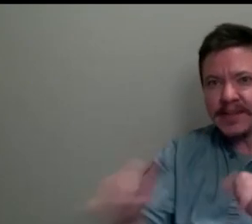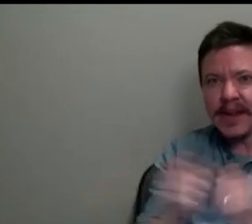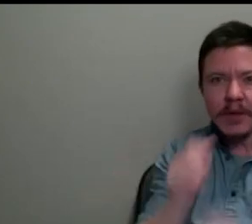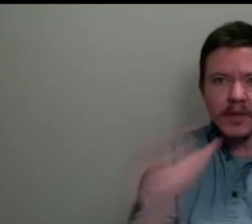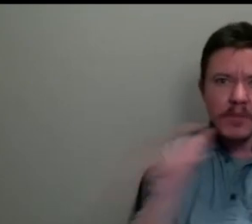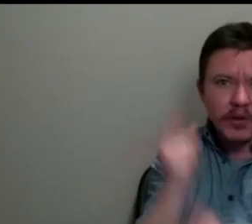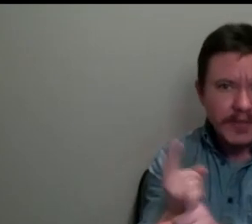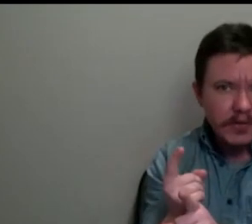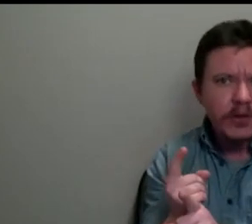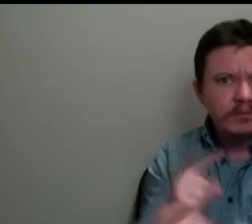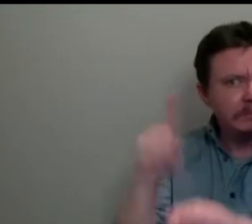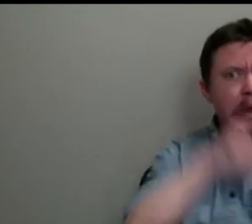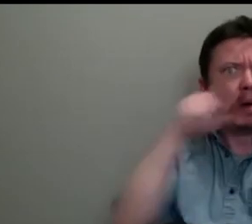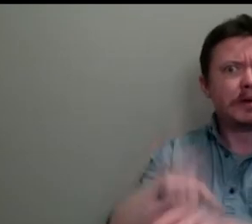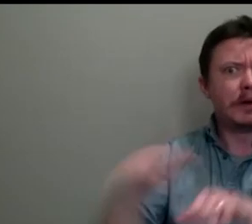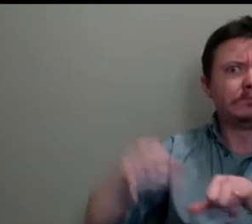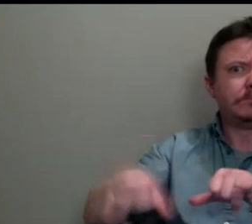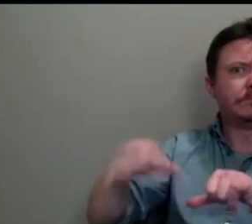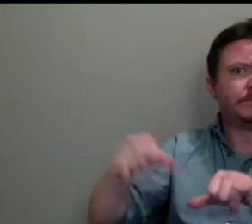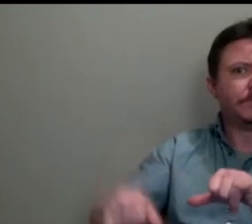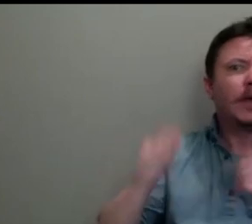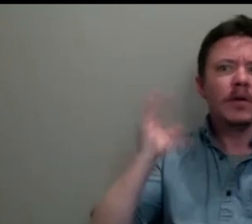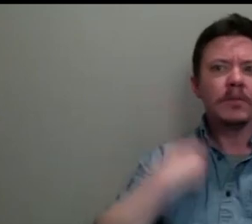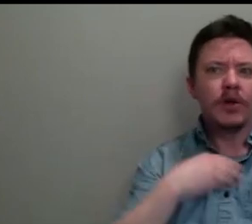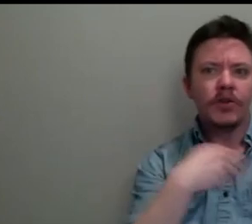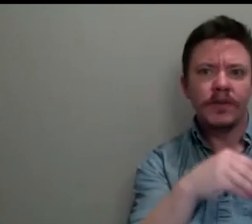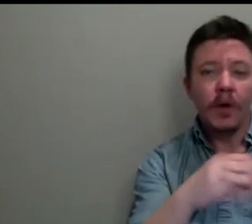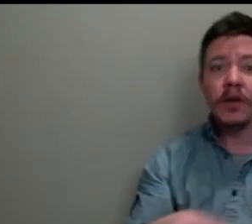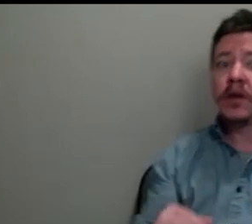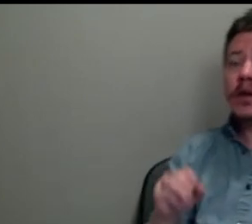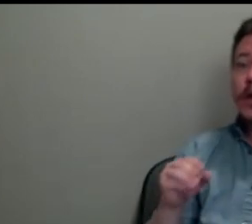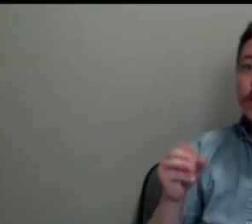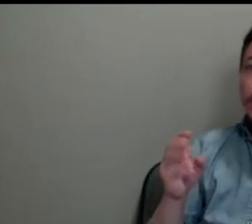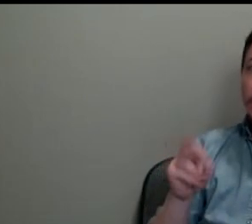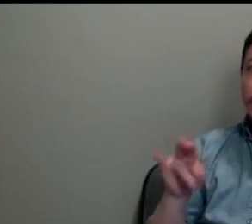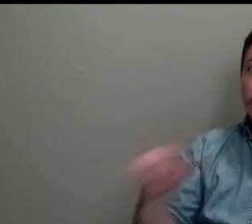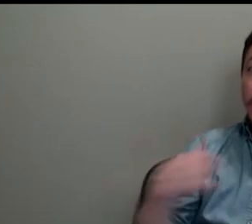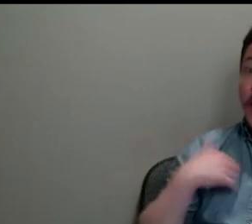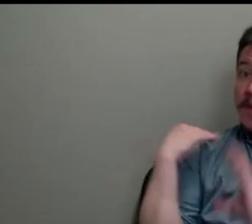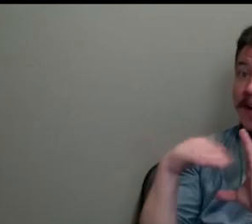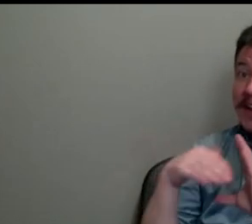for a very long time. Well, I might have to, I might have to email you after.